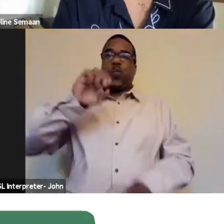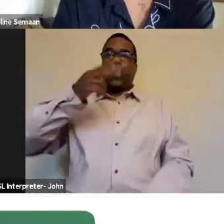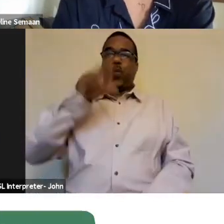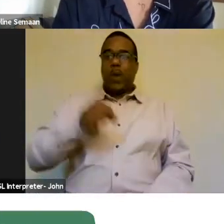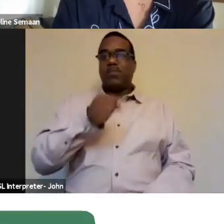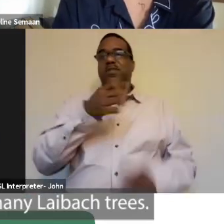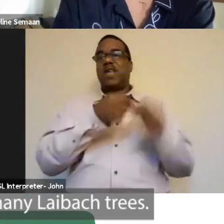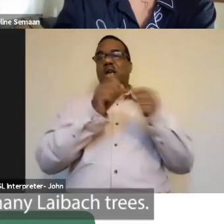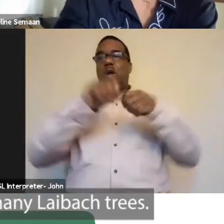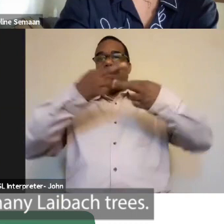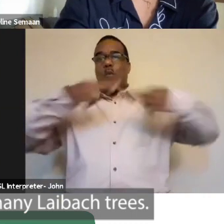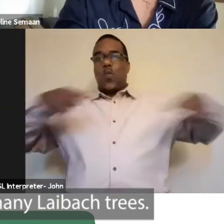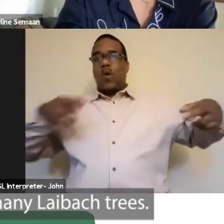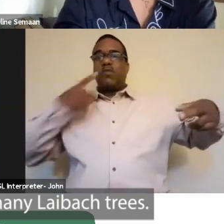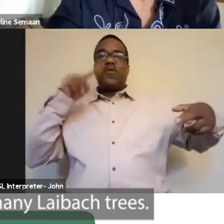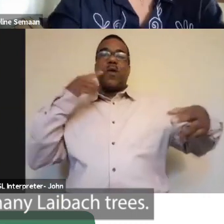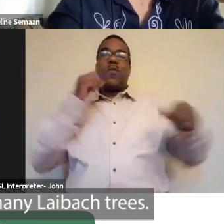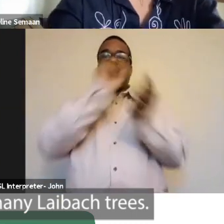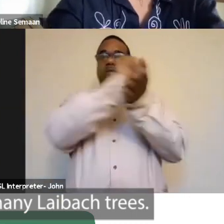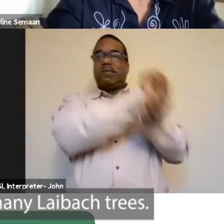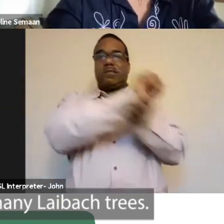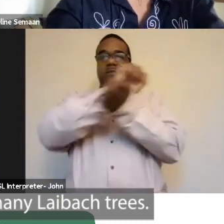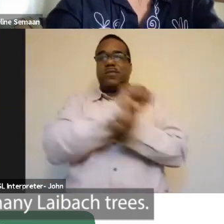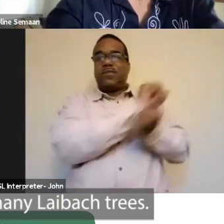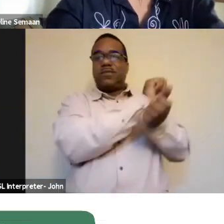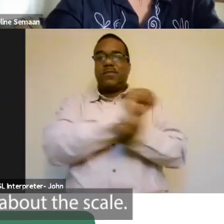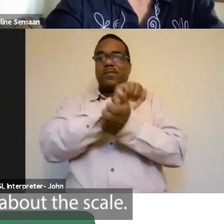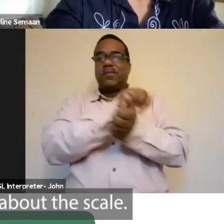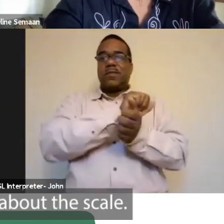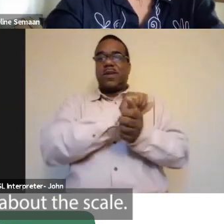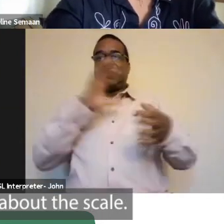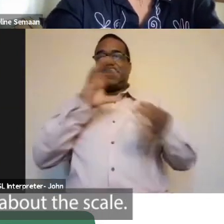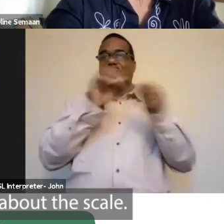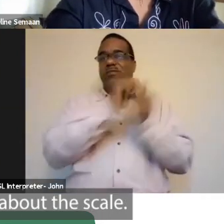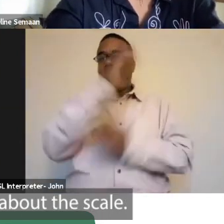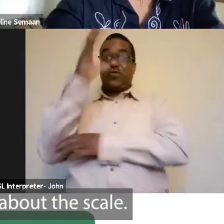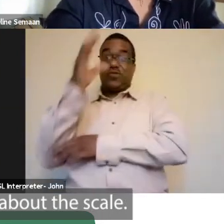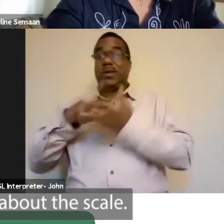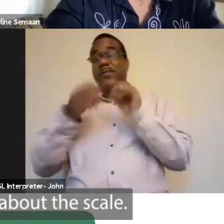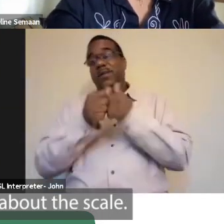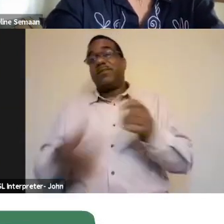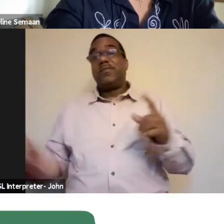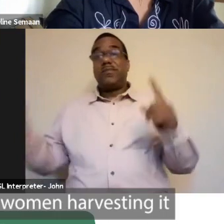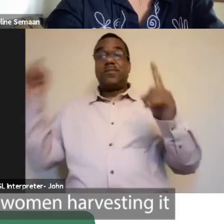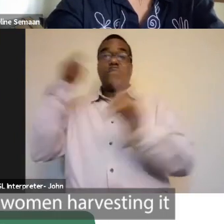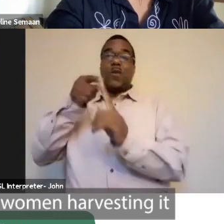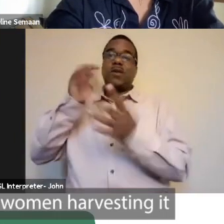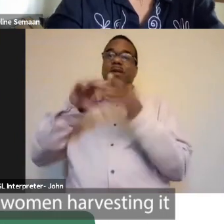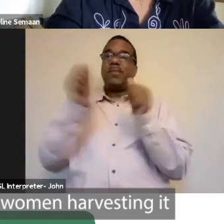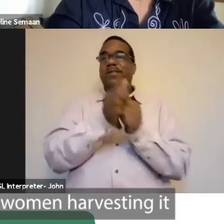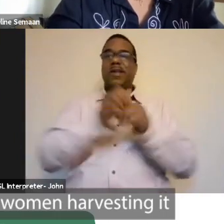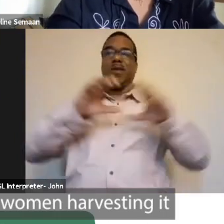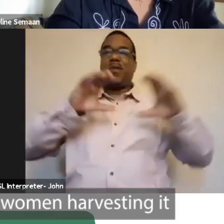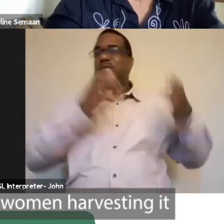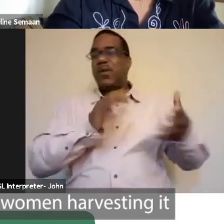harvested way too many lace bark trees. And so, again, it's about the scale. A few